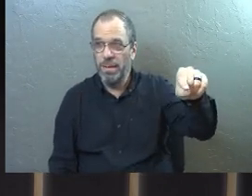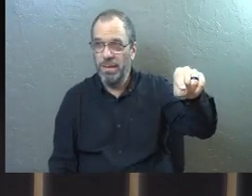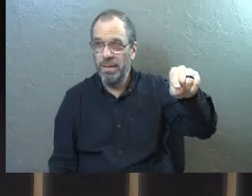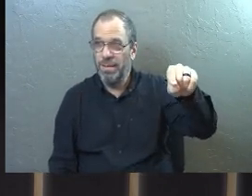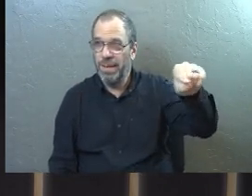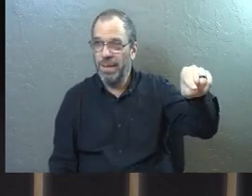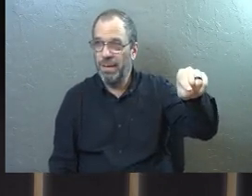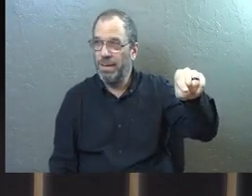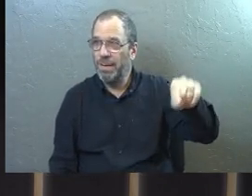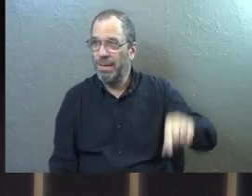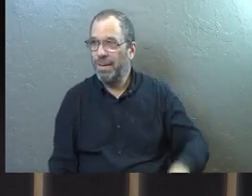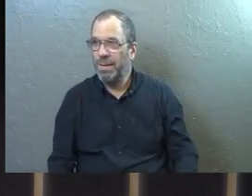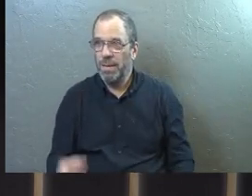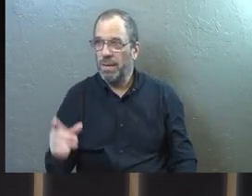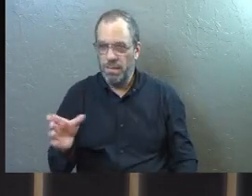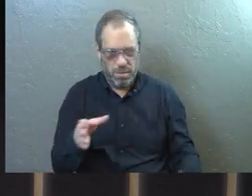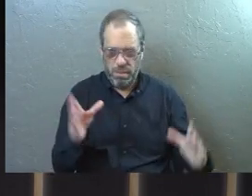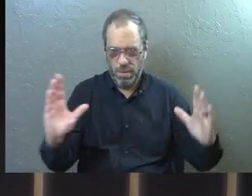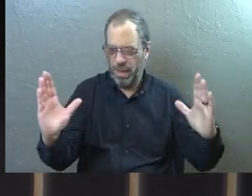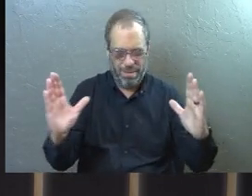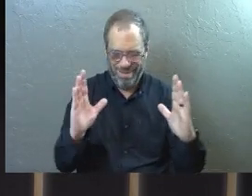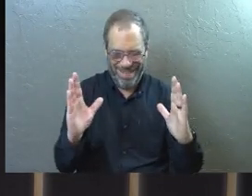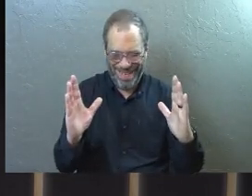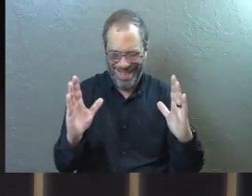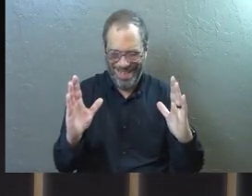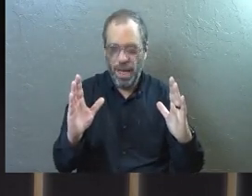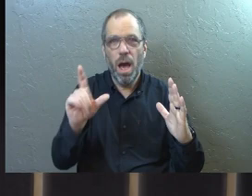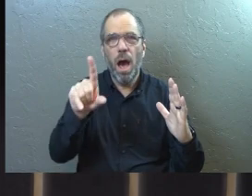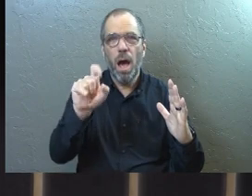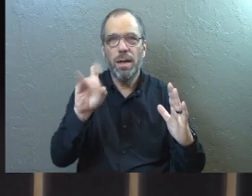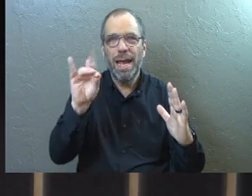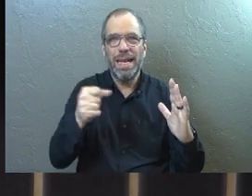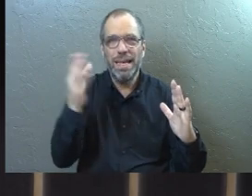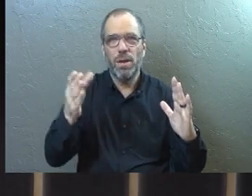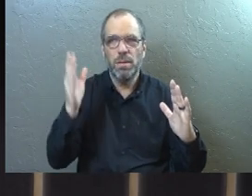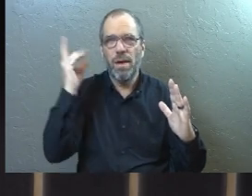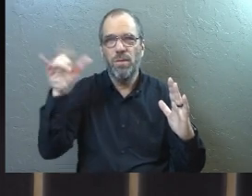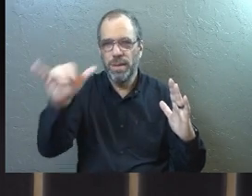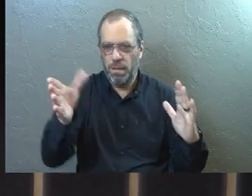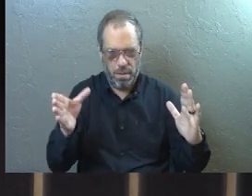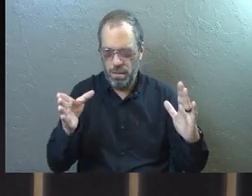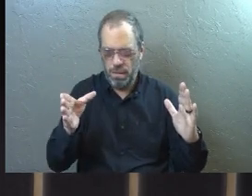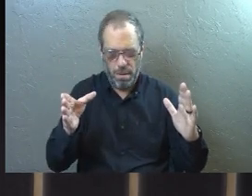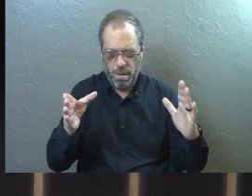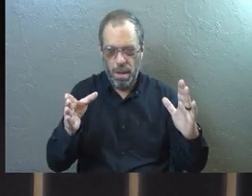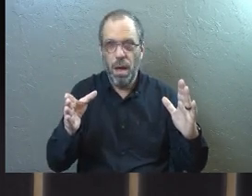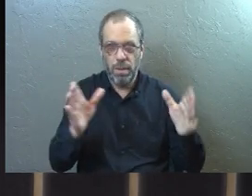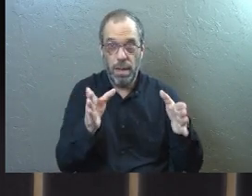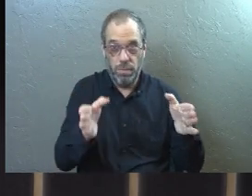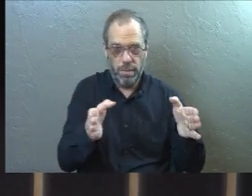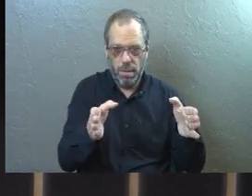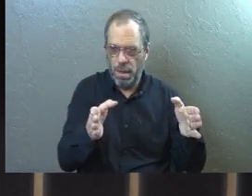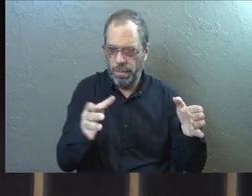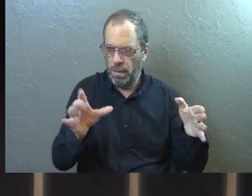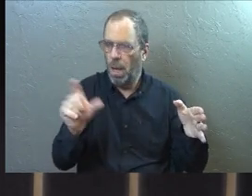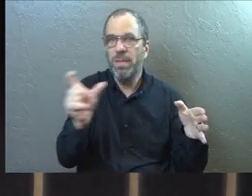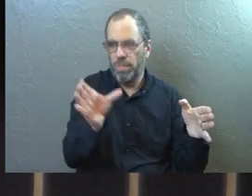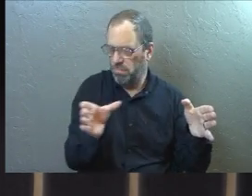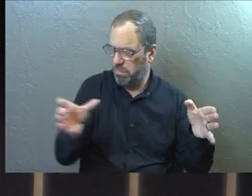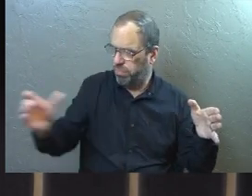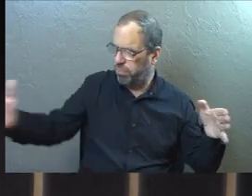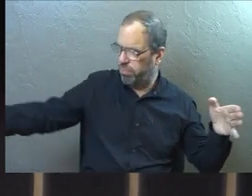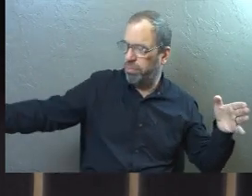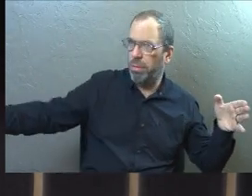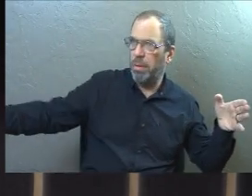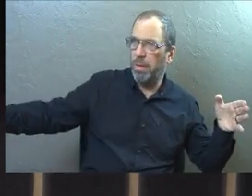here. What happens 180 years into eternity when Jesus has raised you from the dead